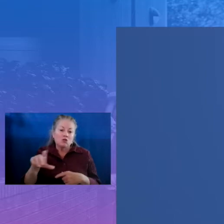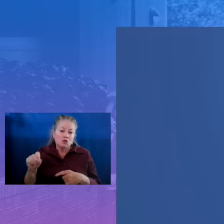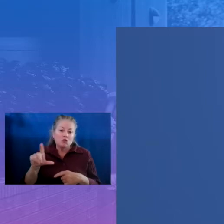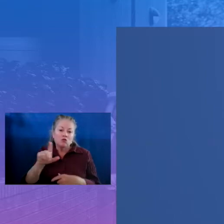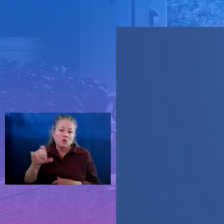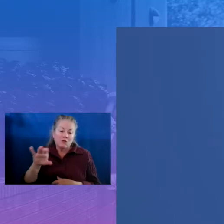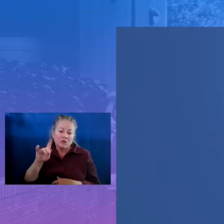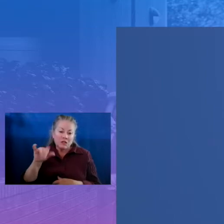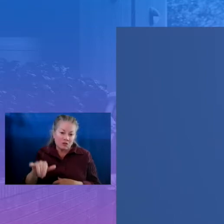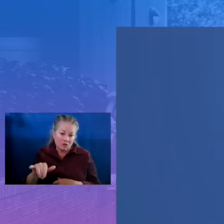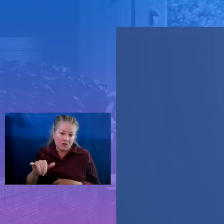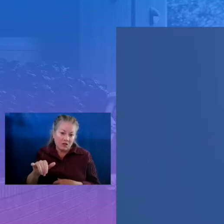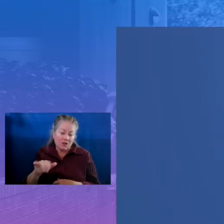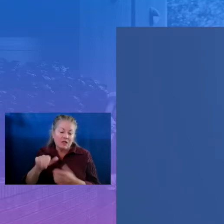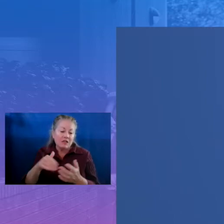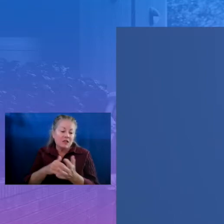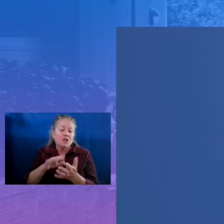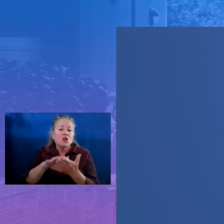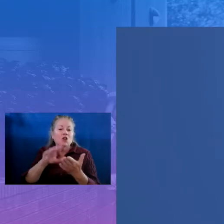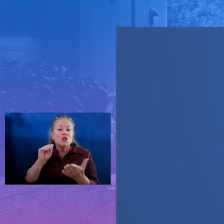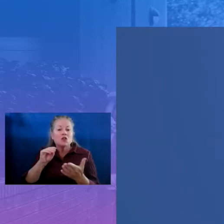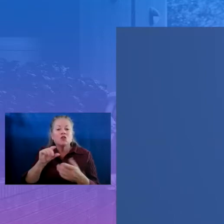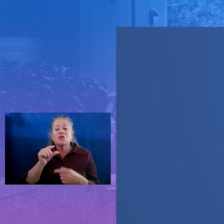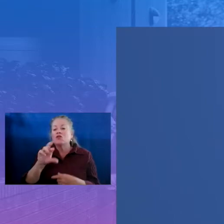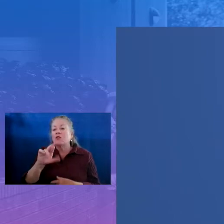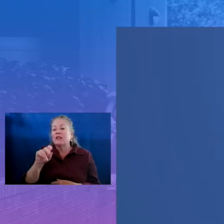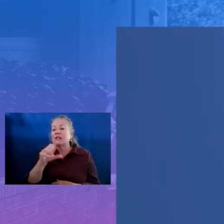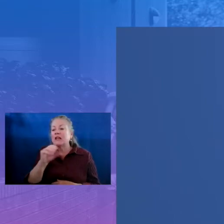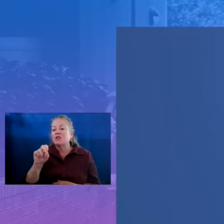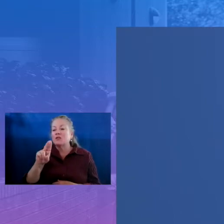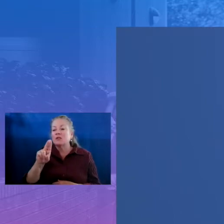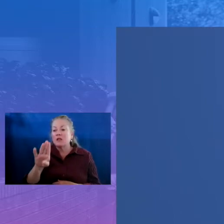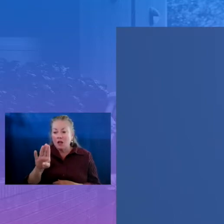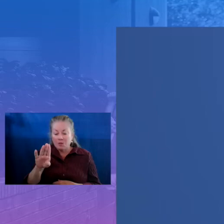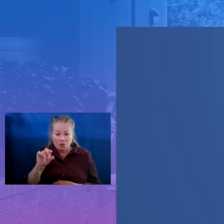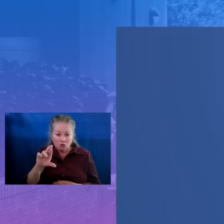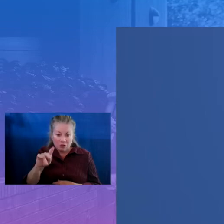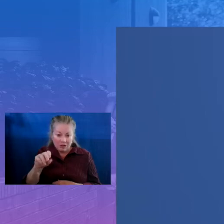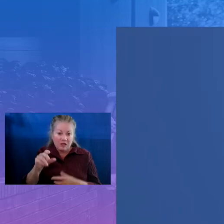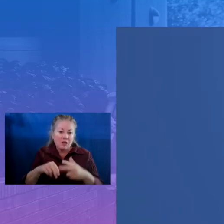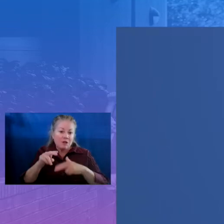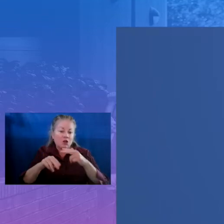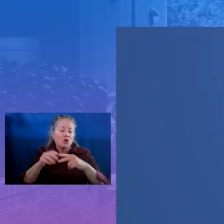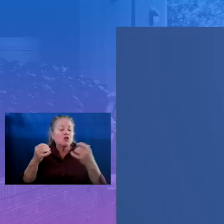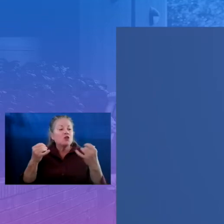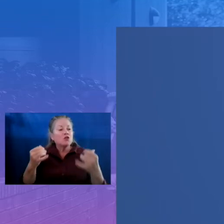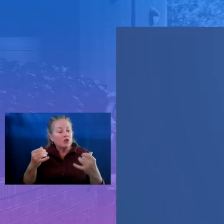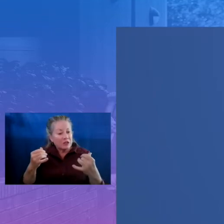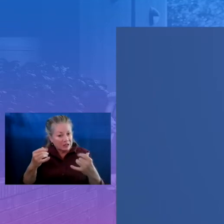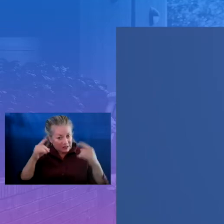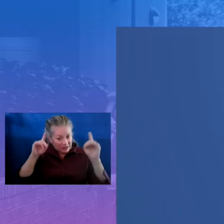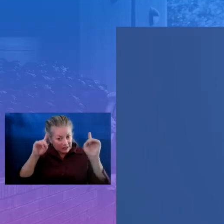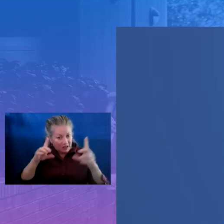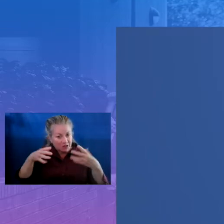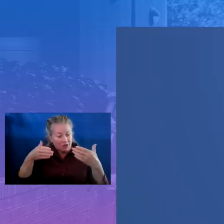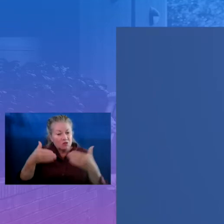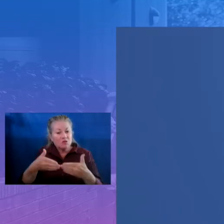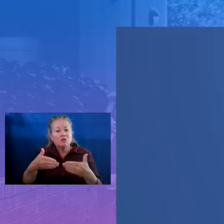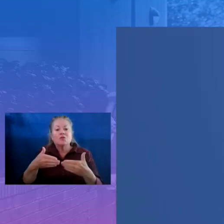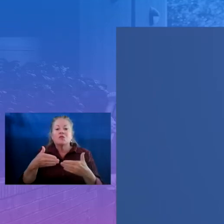grantees and their sub-grantees build on their current successes, including a focus on partnerships. Please check those out.